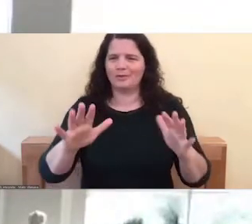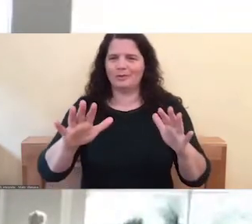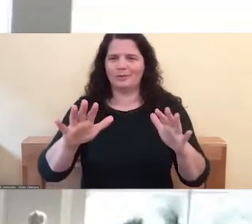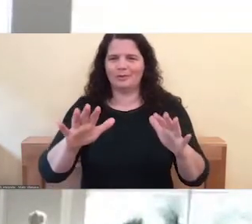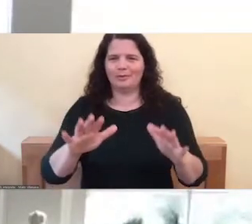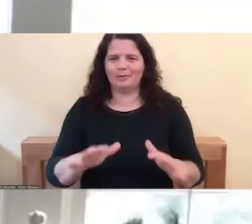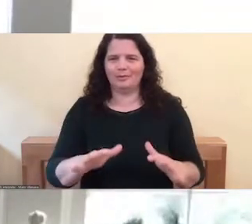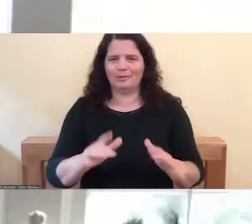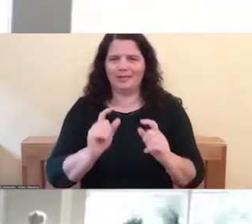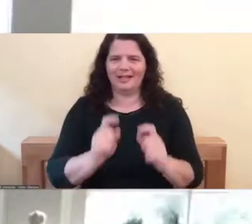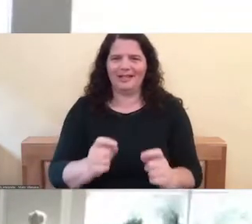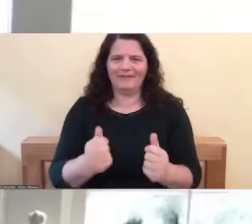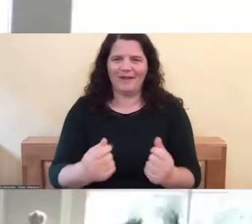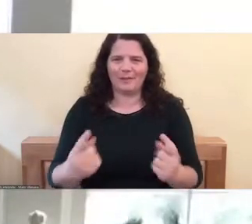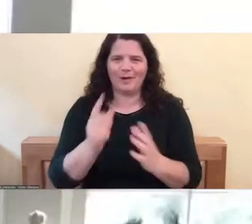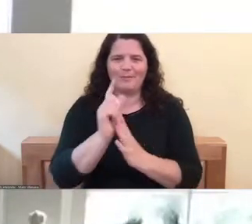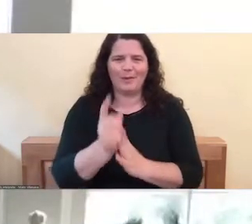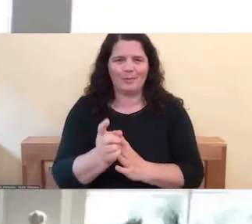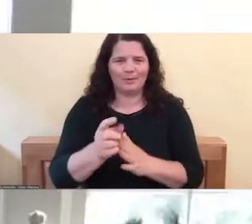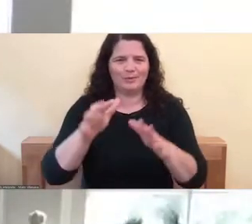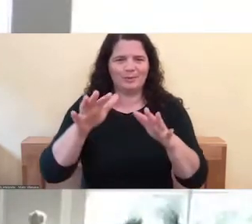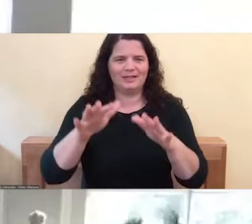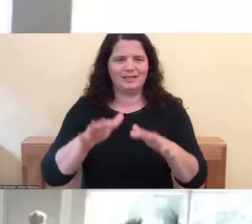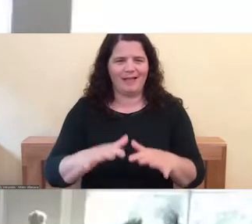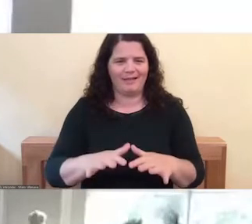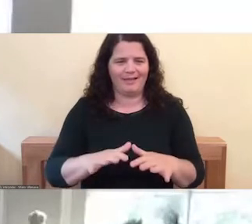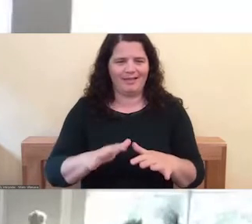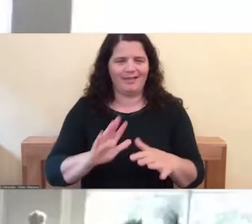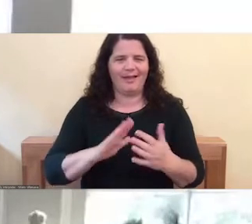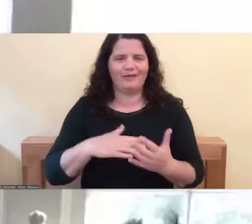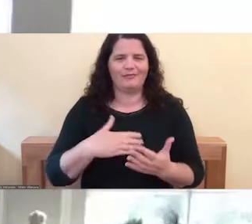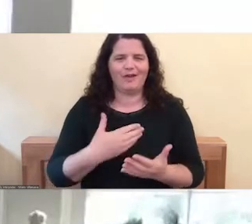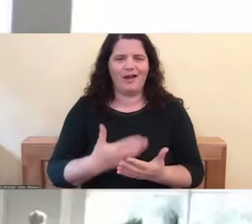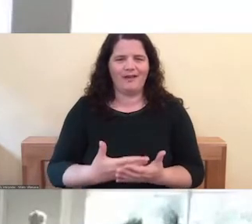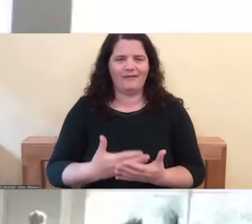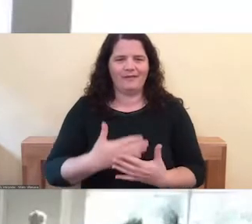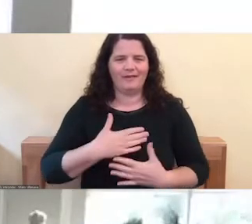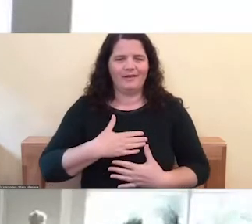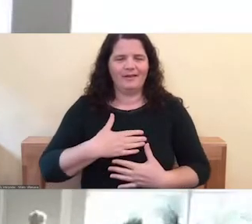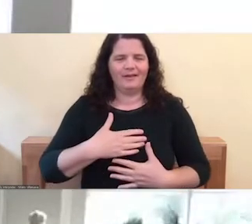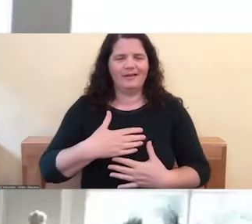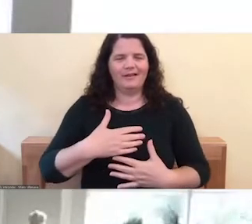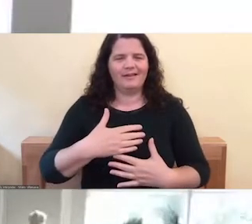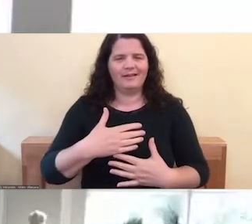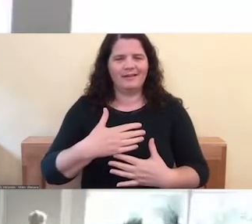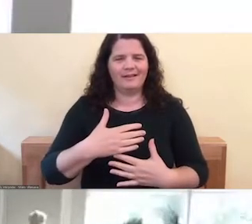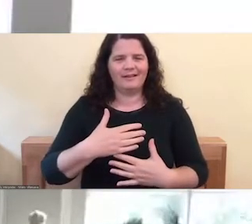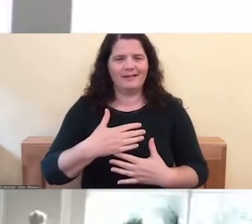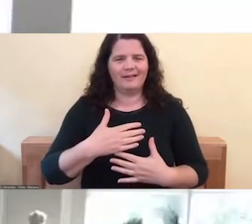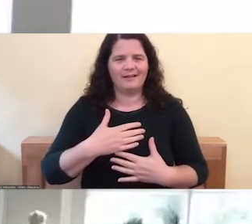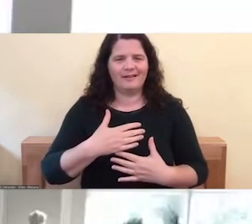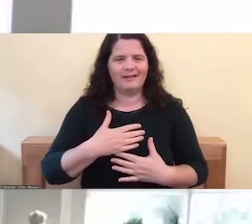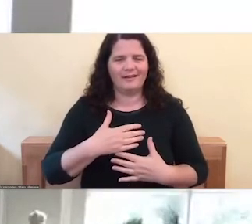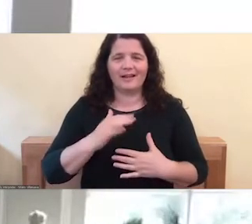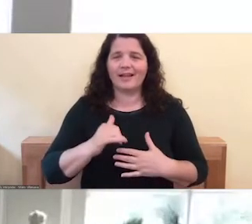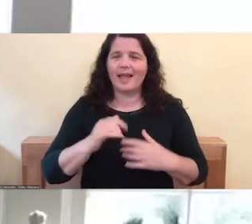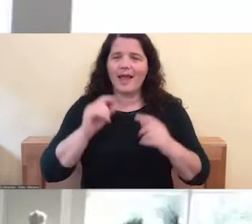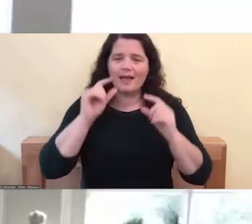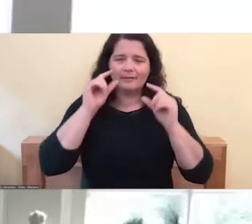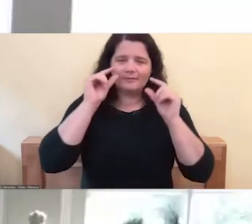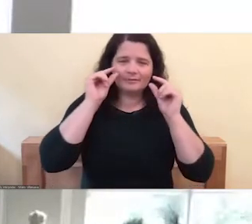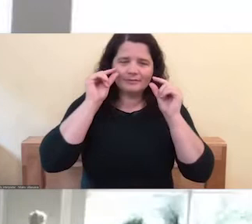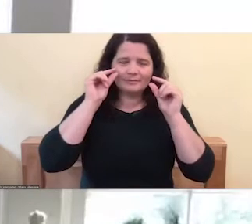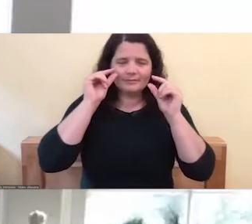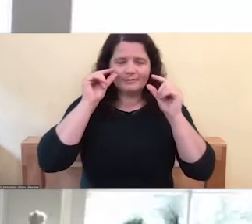conversation with her. Ah, so your eyes can be partially open or closed,